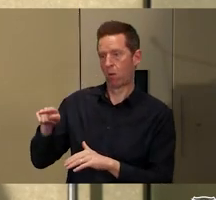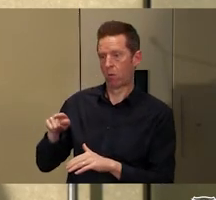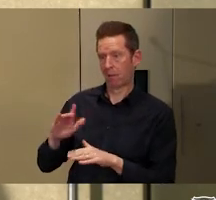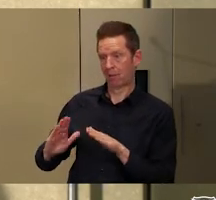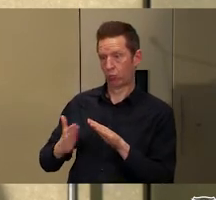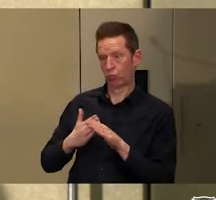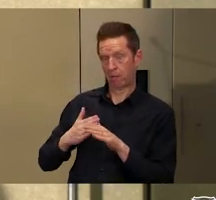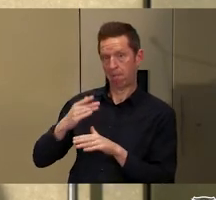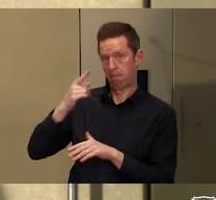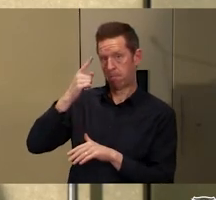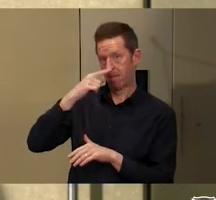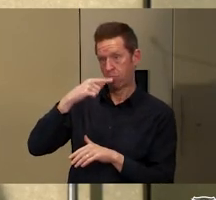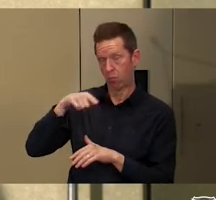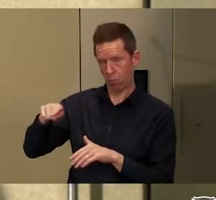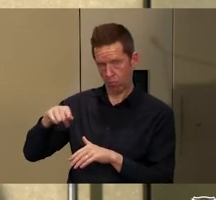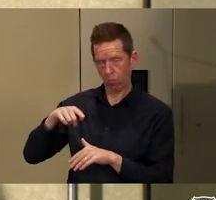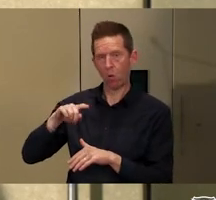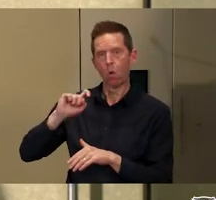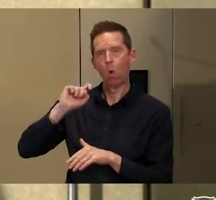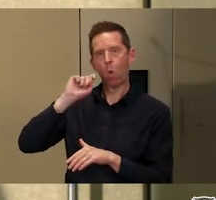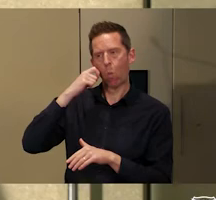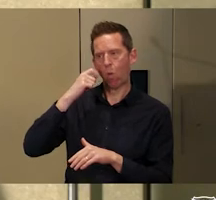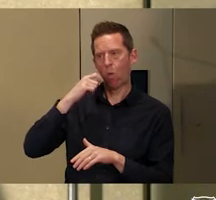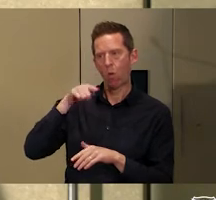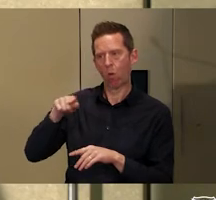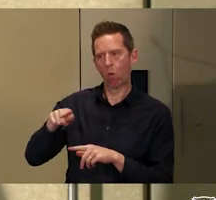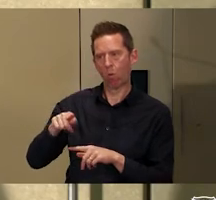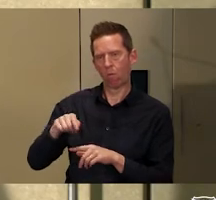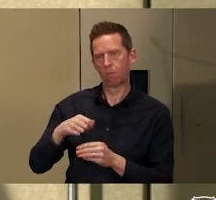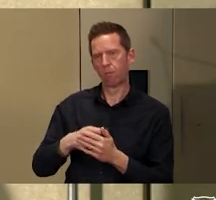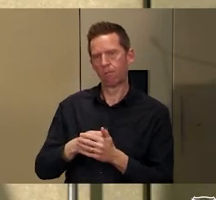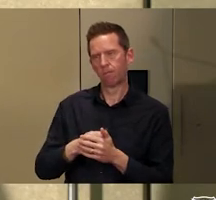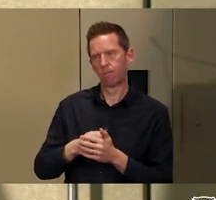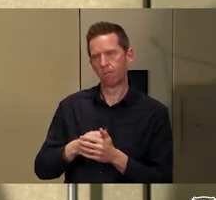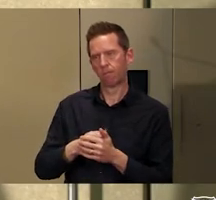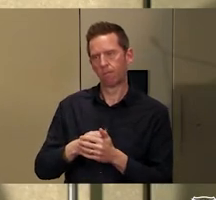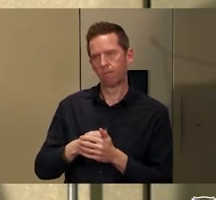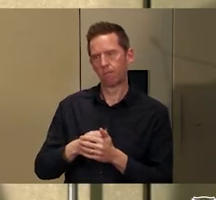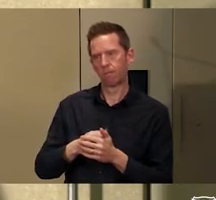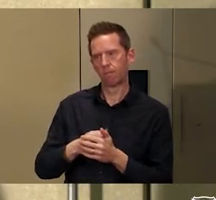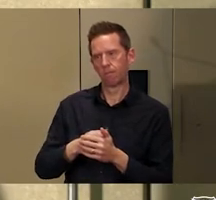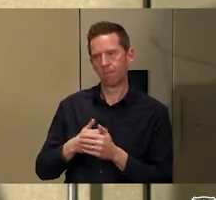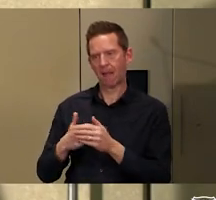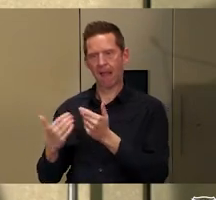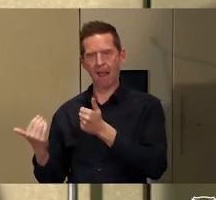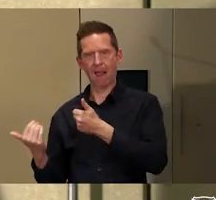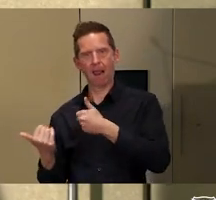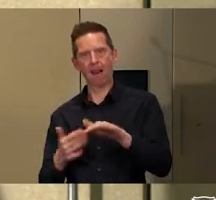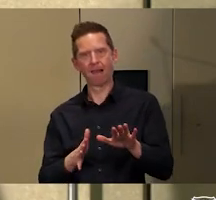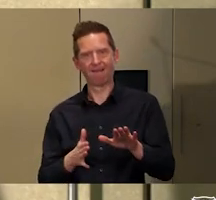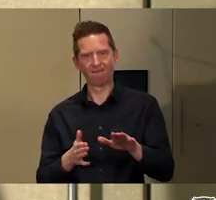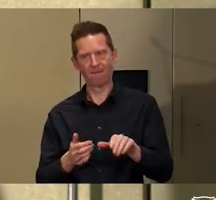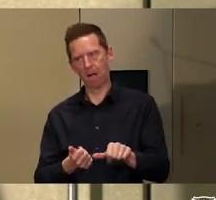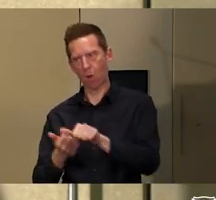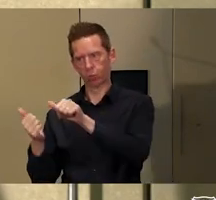if they seek, you know, a higher material